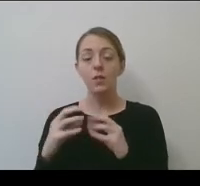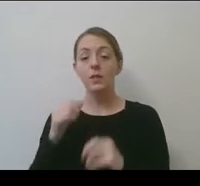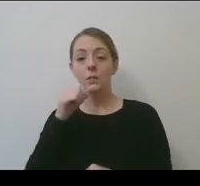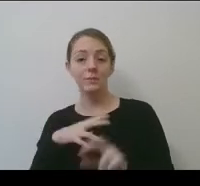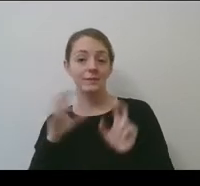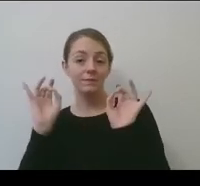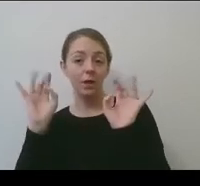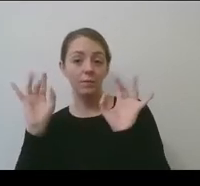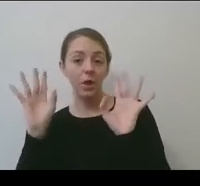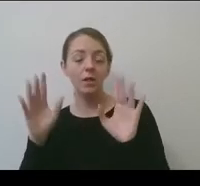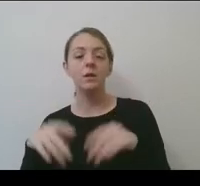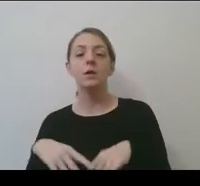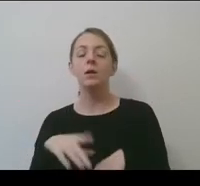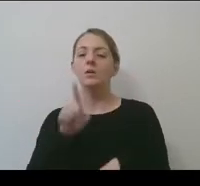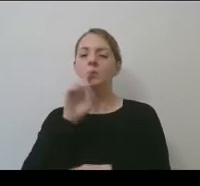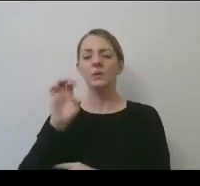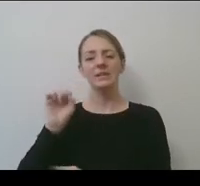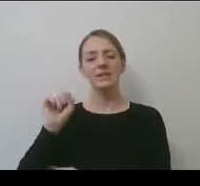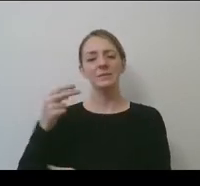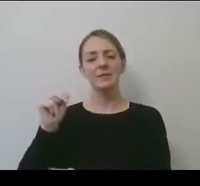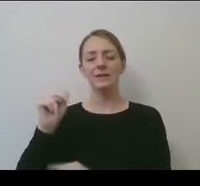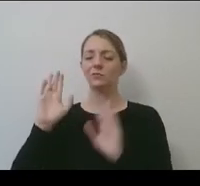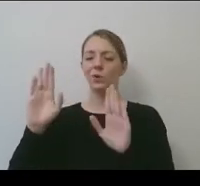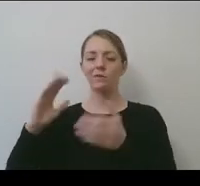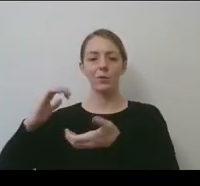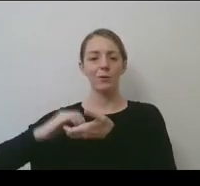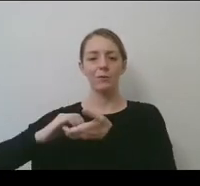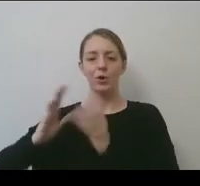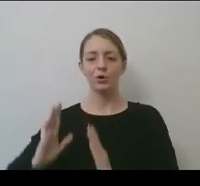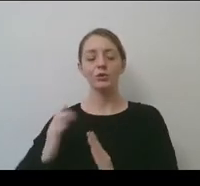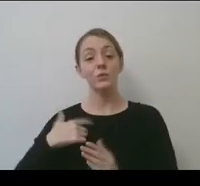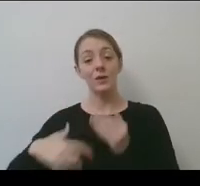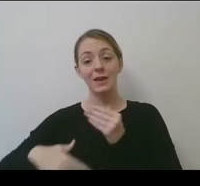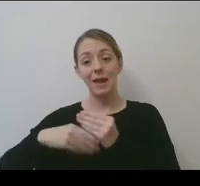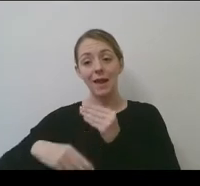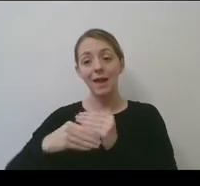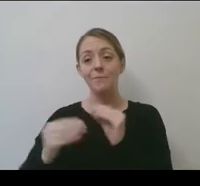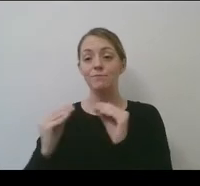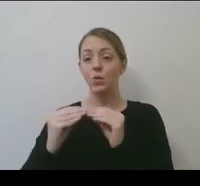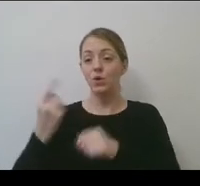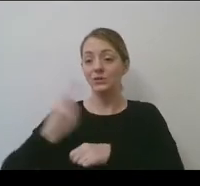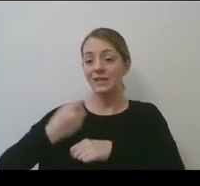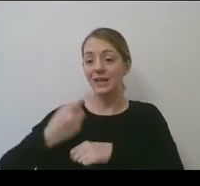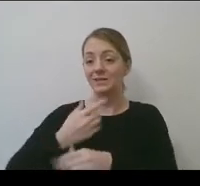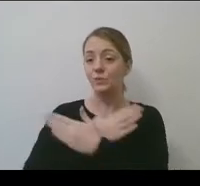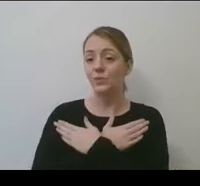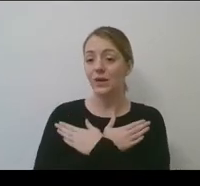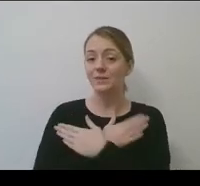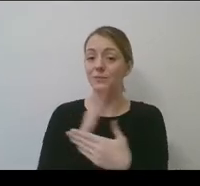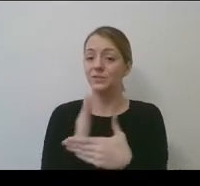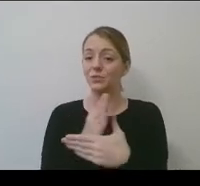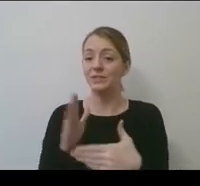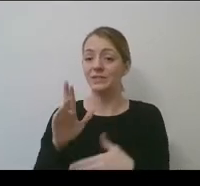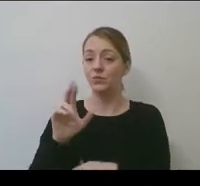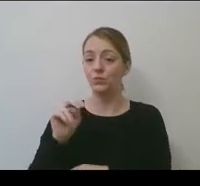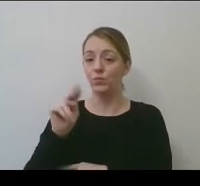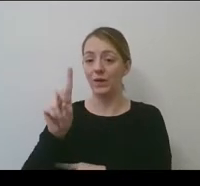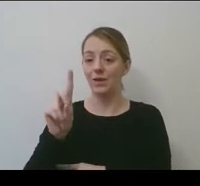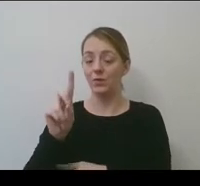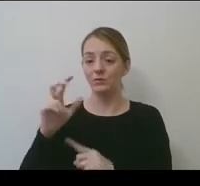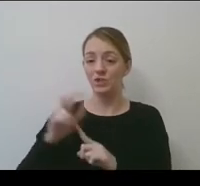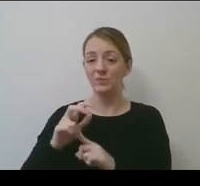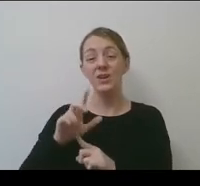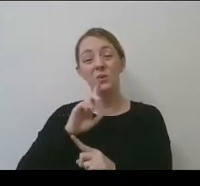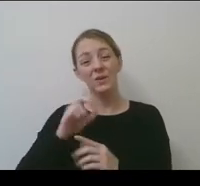and they've been great partners as Joni mentioned, when we've added additional days of rest in between rounds of championships, that's increased production costs and some